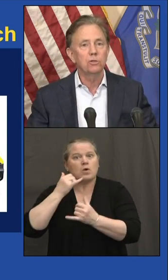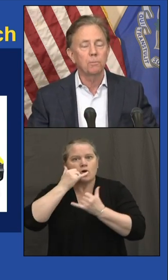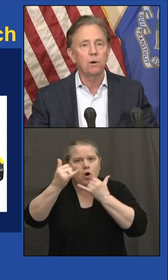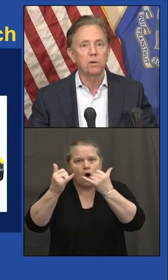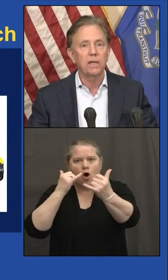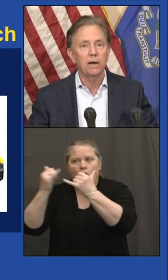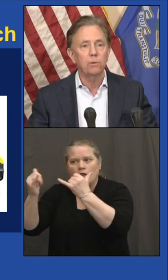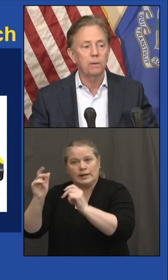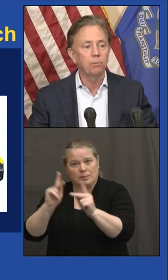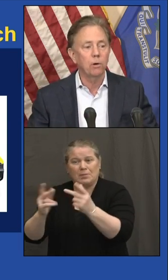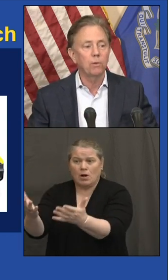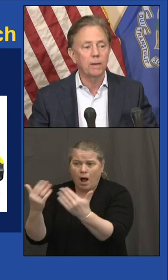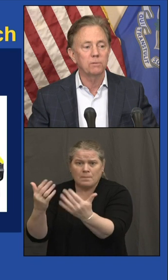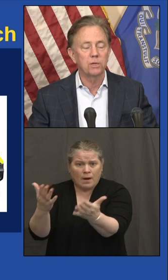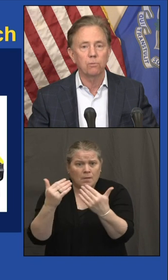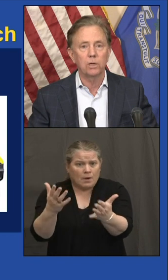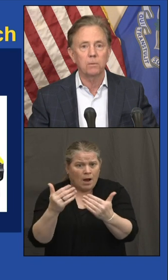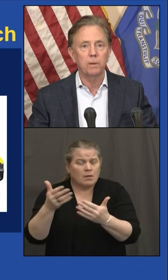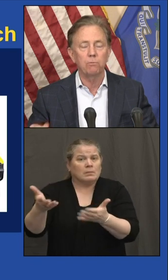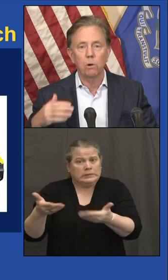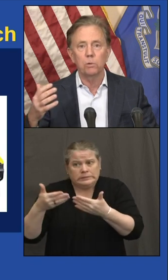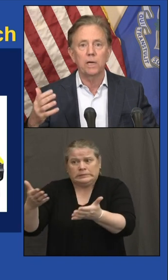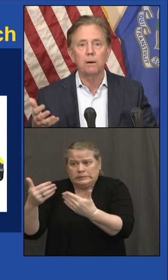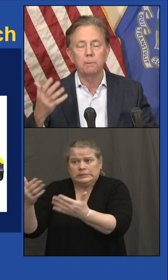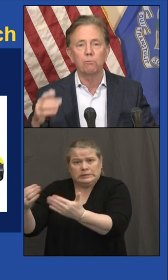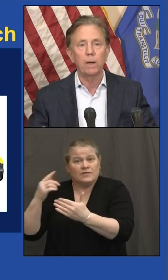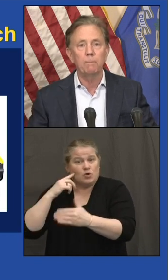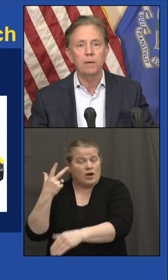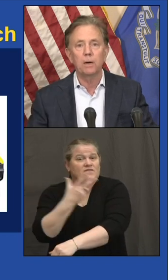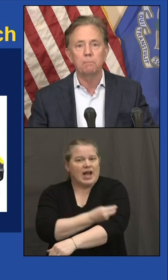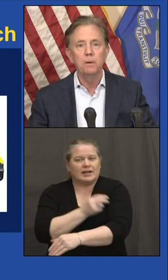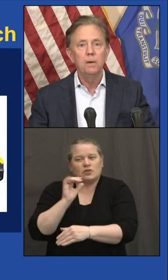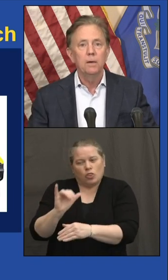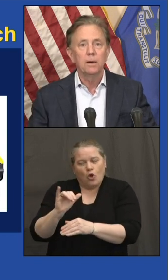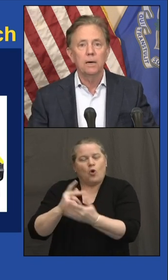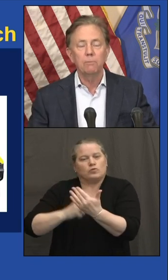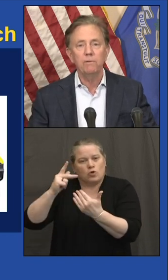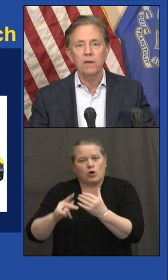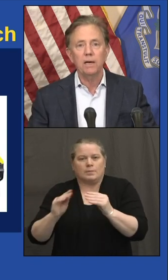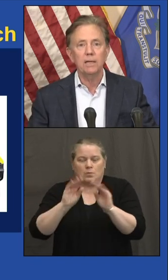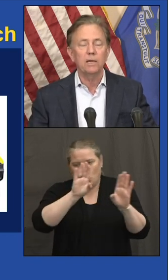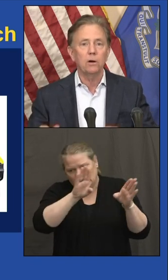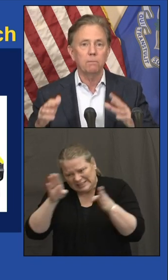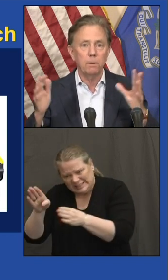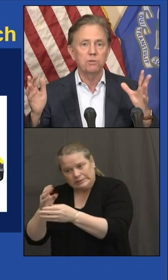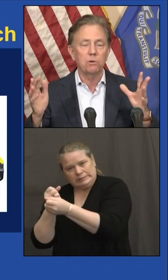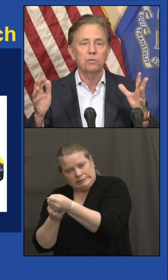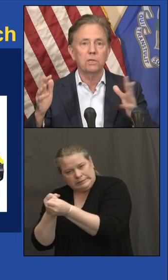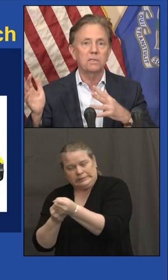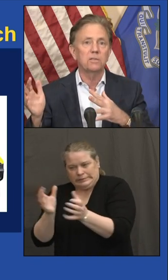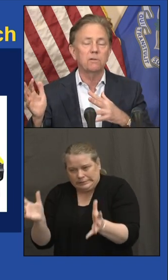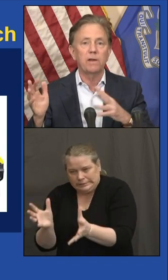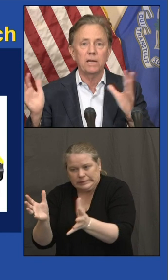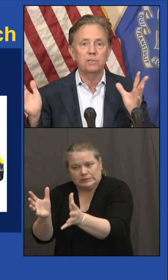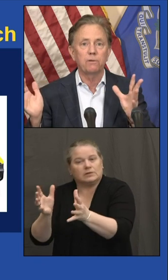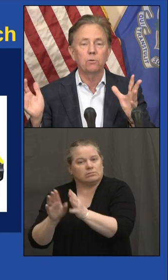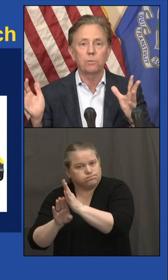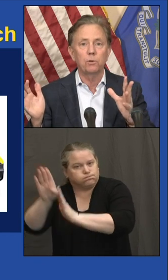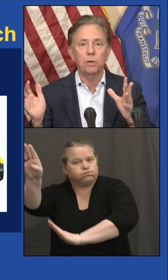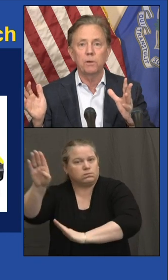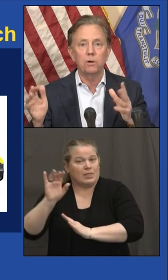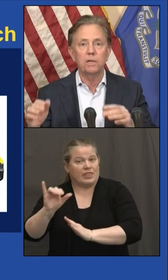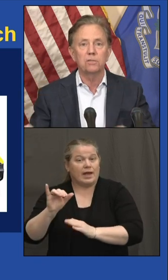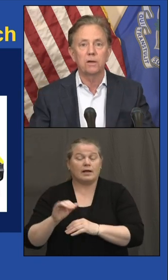And those are part of the equity programs that we're going to be rolling up and ramping up. We've got in our most socially disadvantaged,